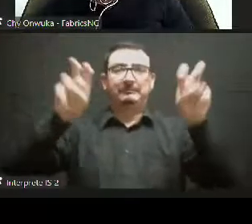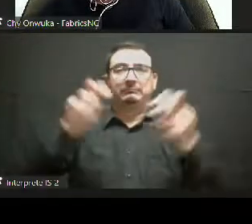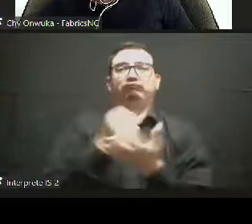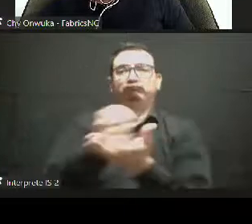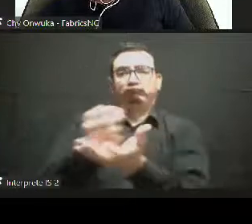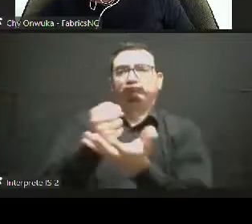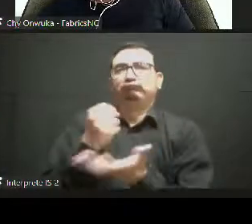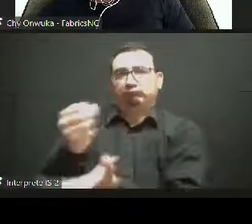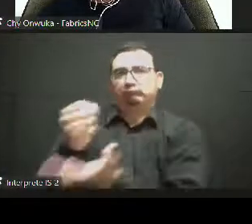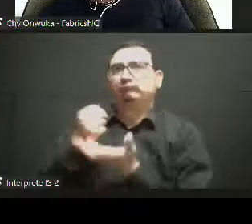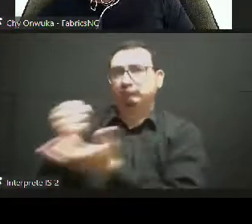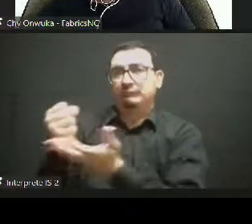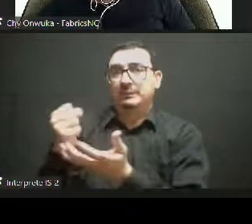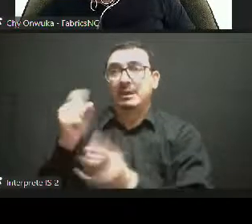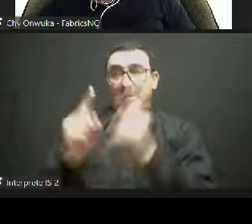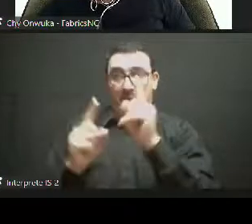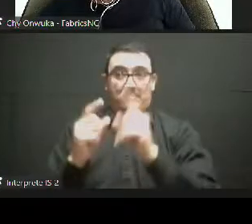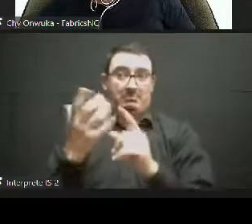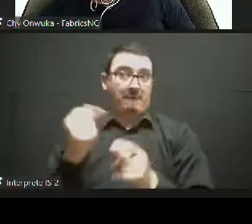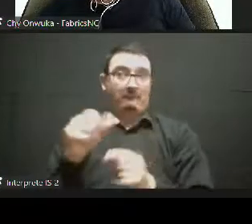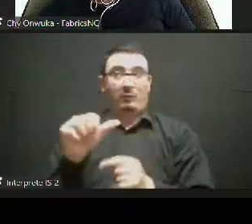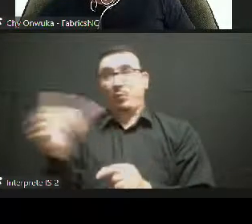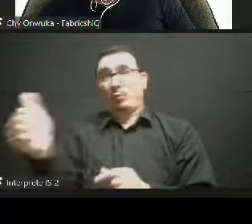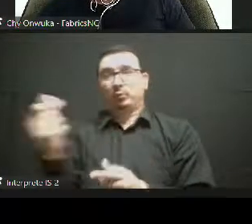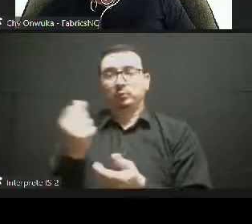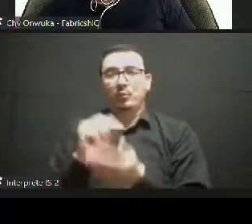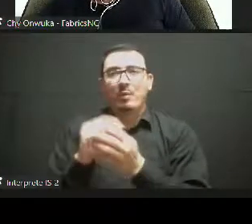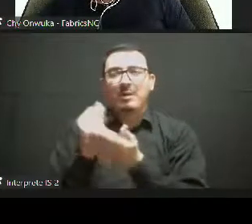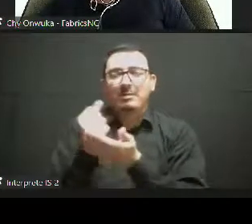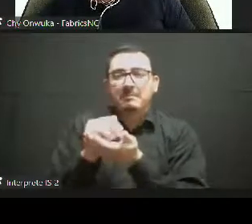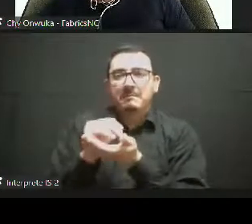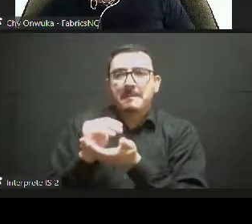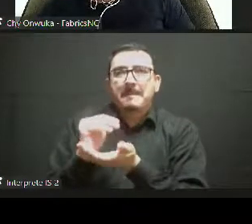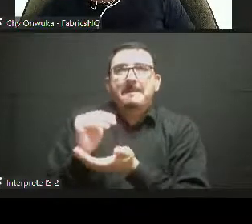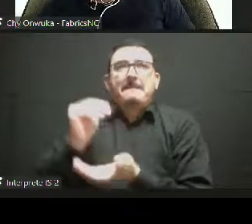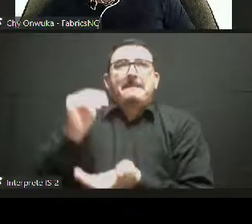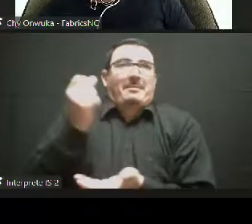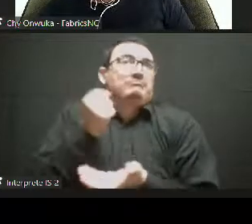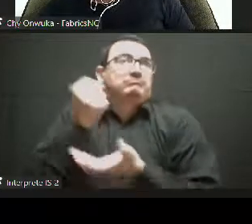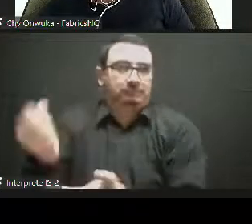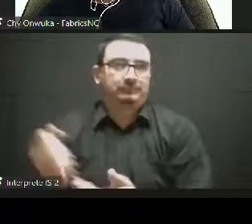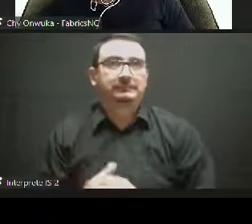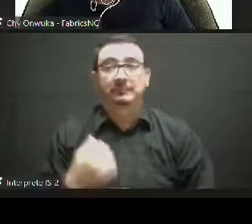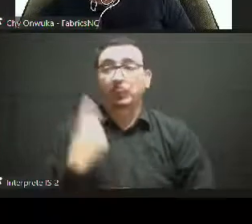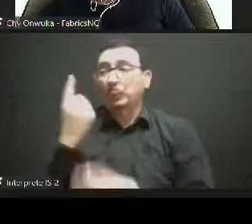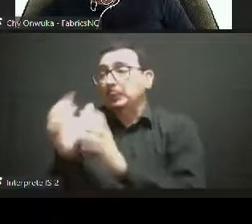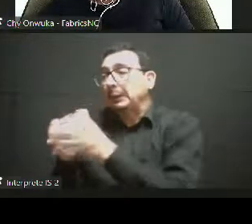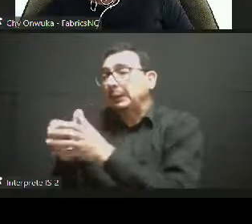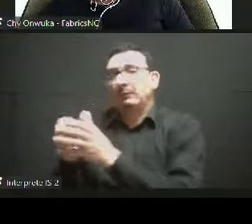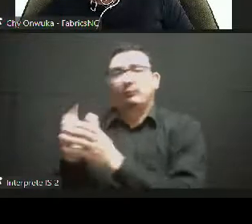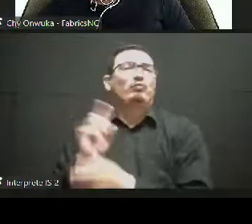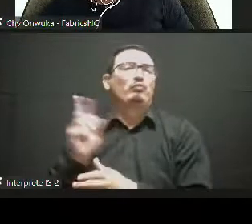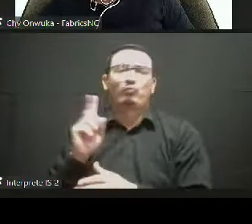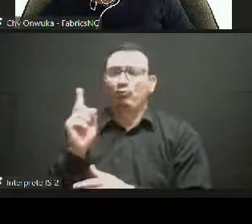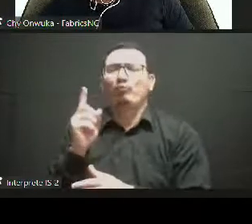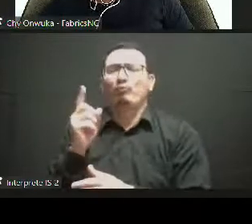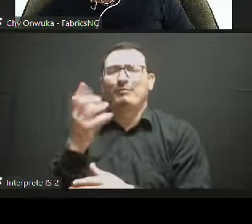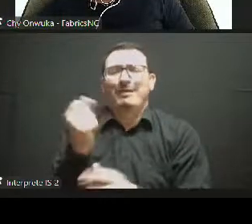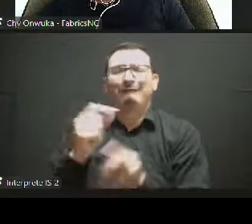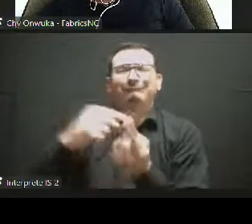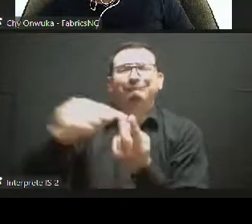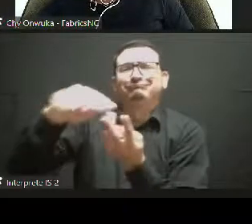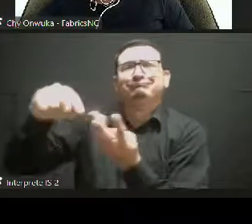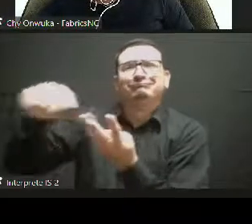to debt only. We provide equity, we provide pseudo-equity, mezzanine, leases,